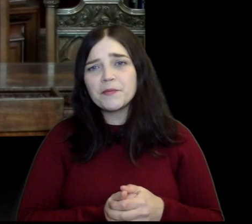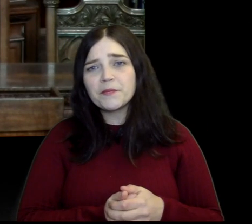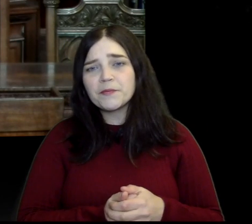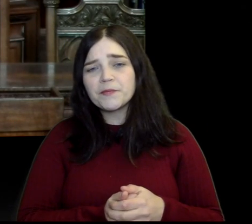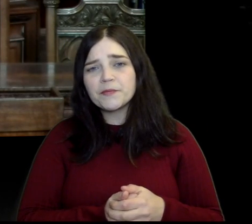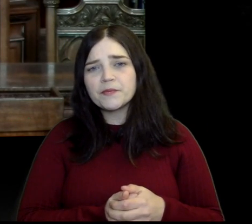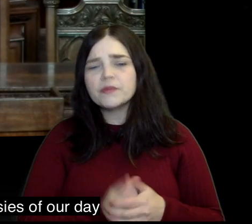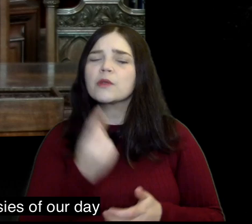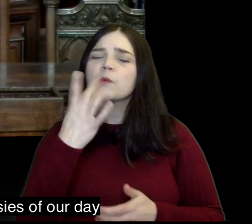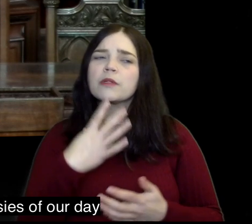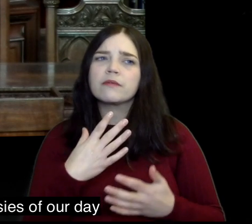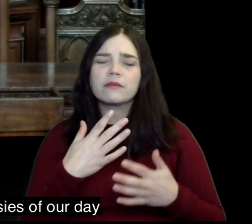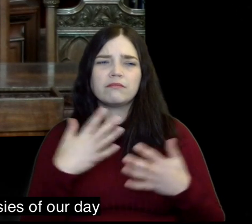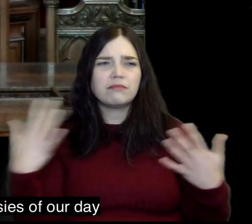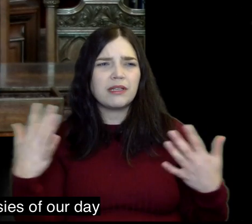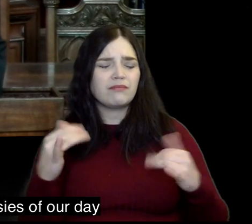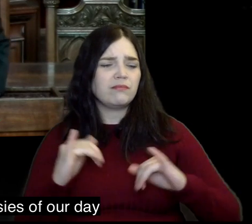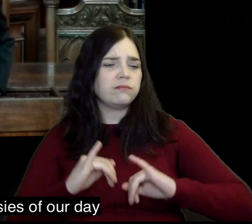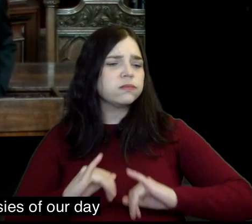need each other